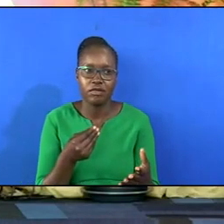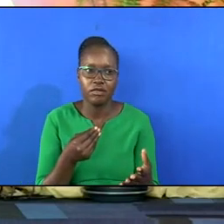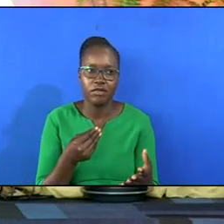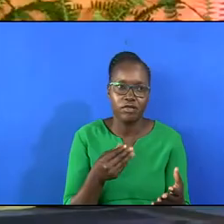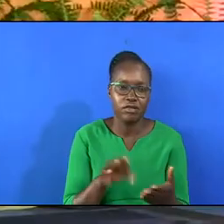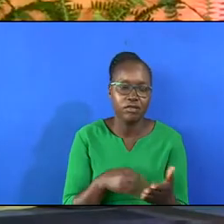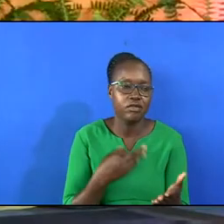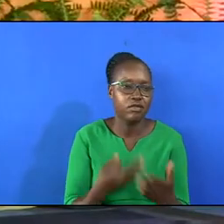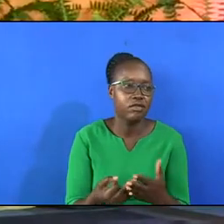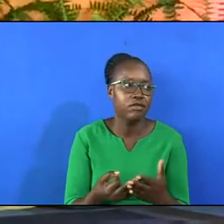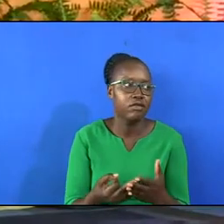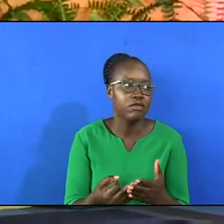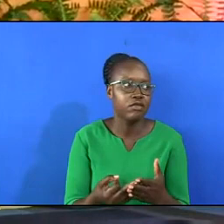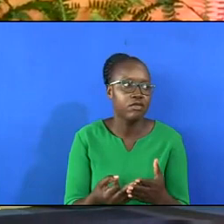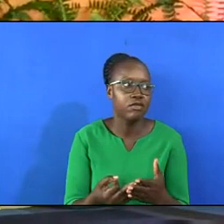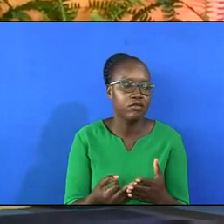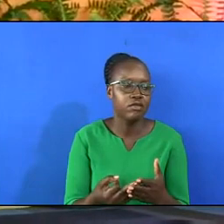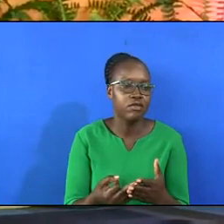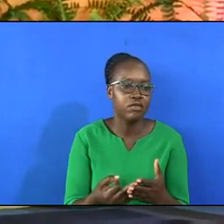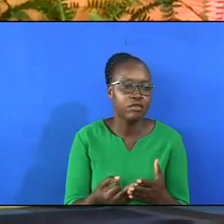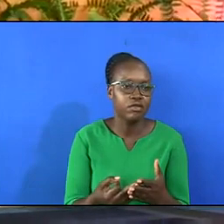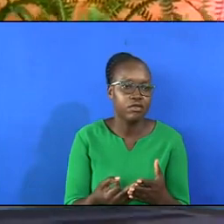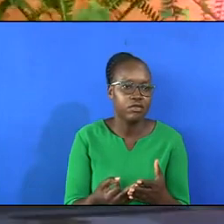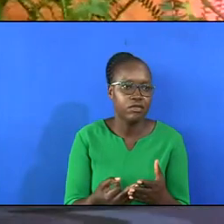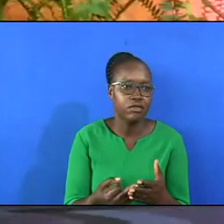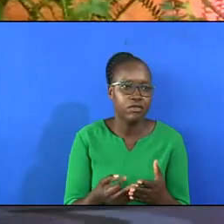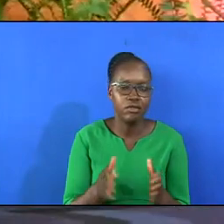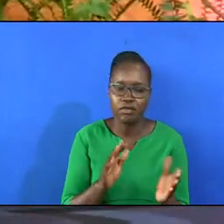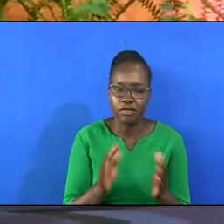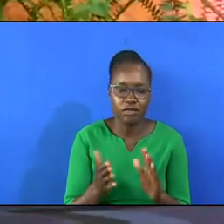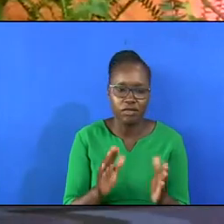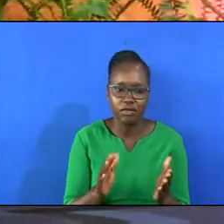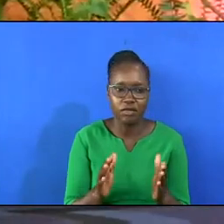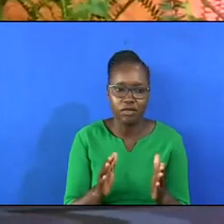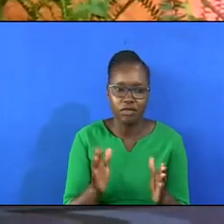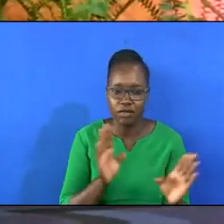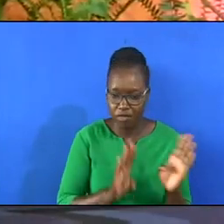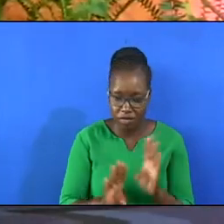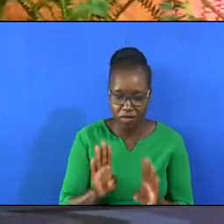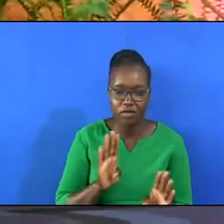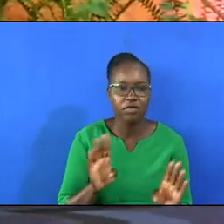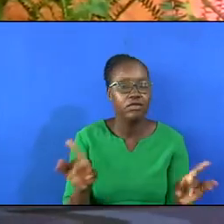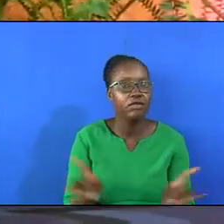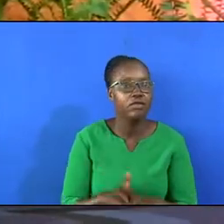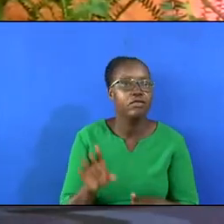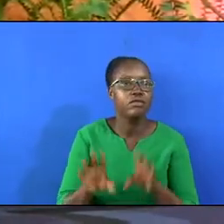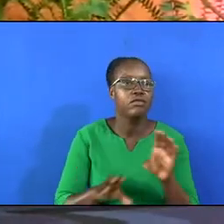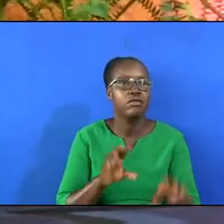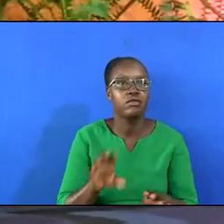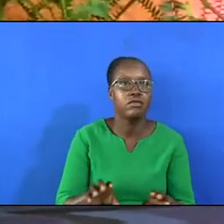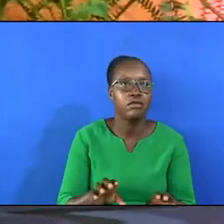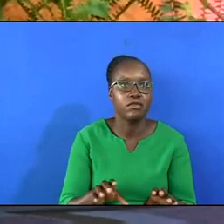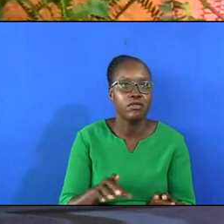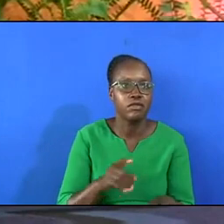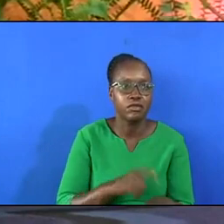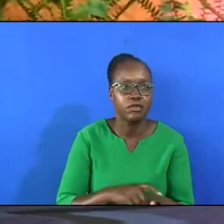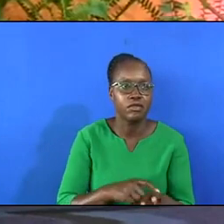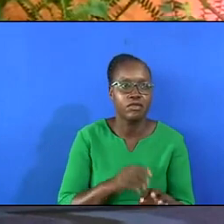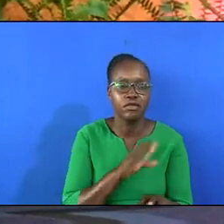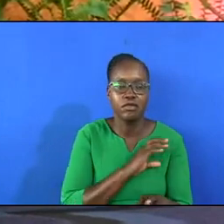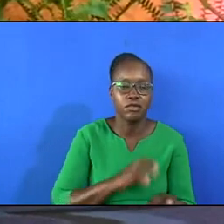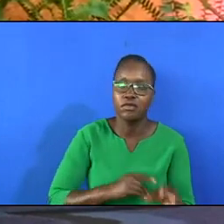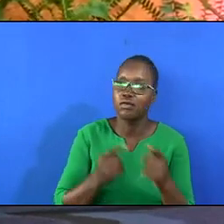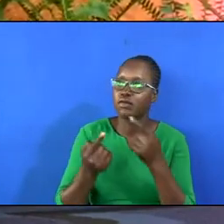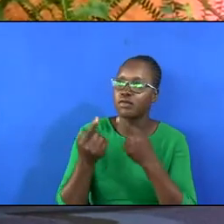falls completely he almost behaves like an animal do you know when Christ came